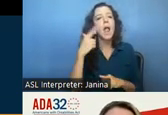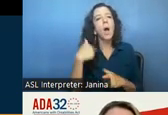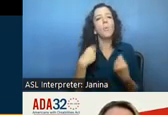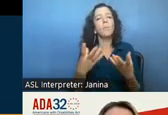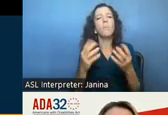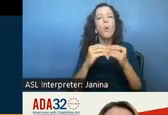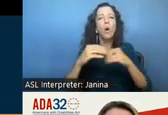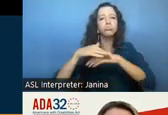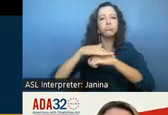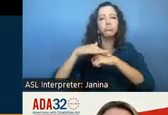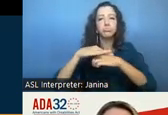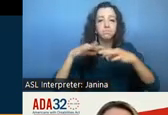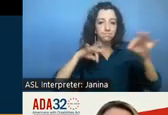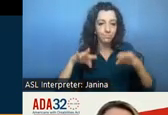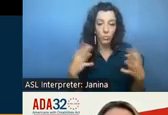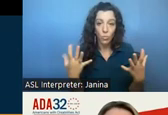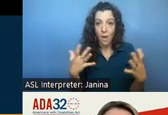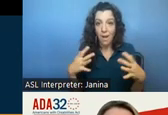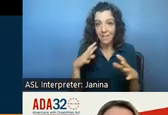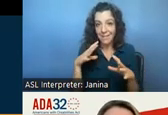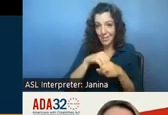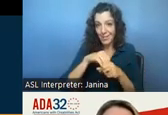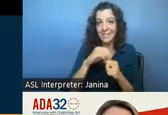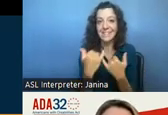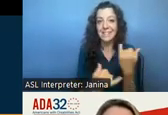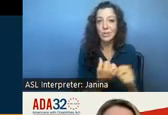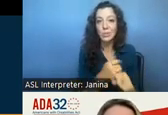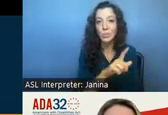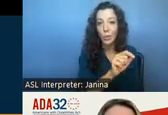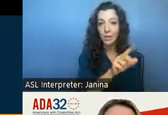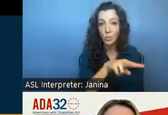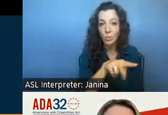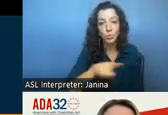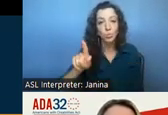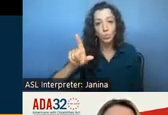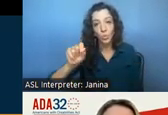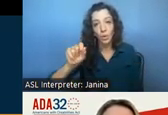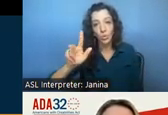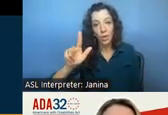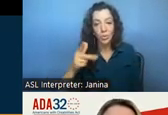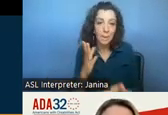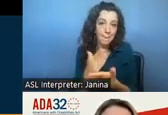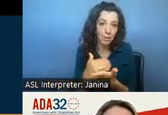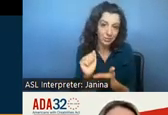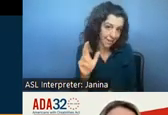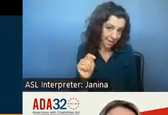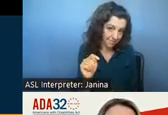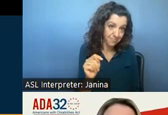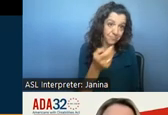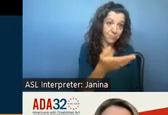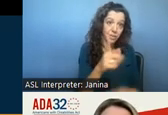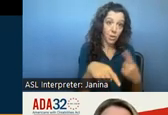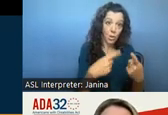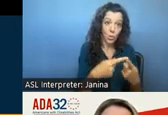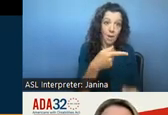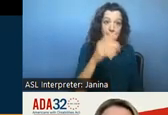were included in this year's 2022-23 budget act so as you all know when the master plan for aging